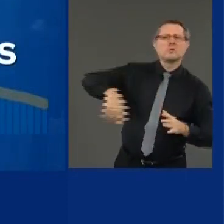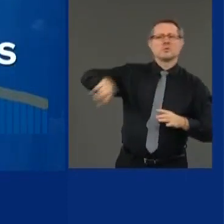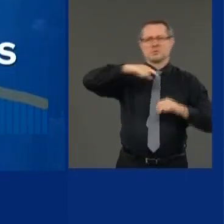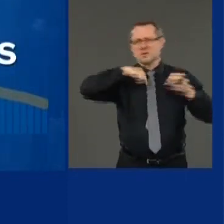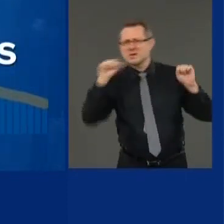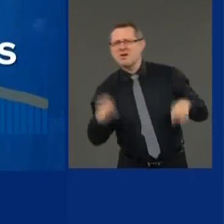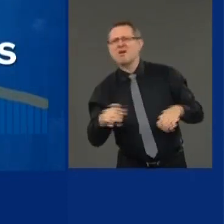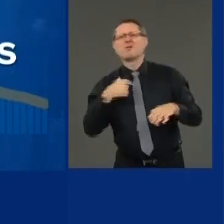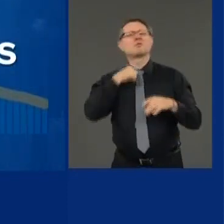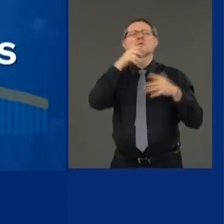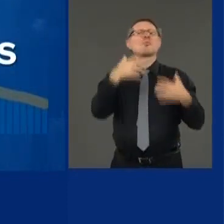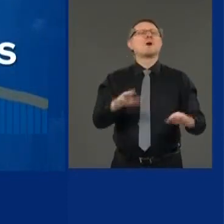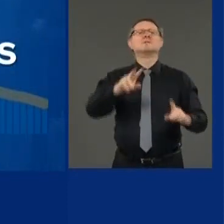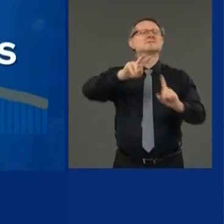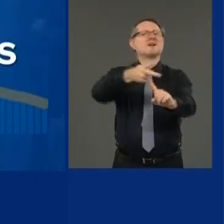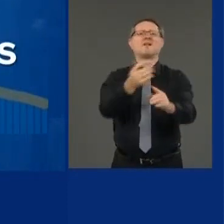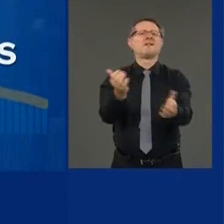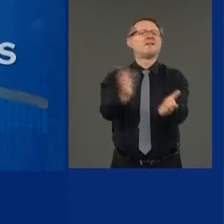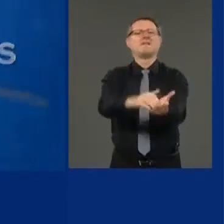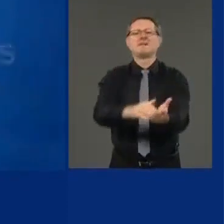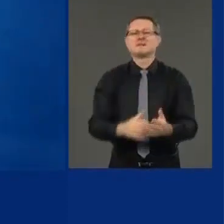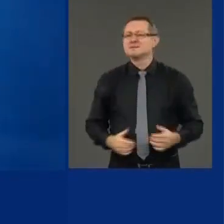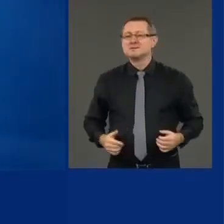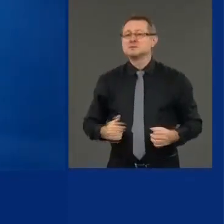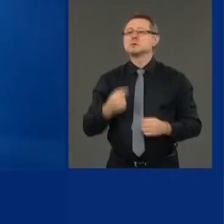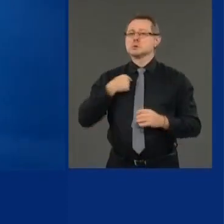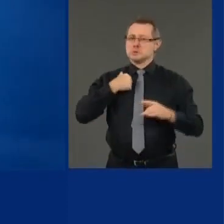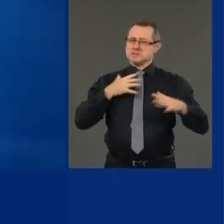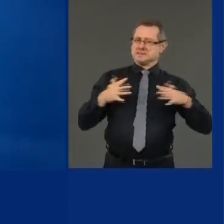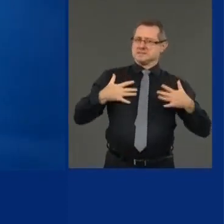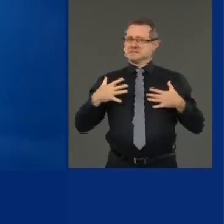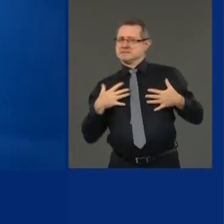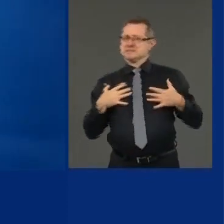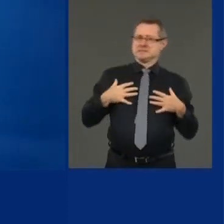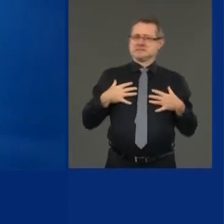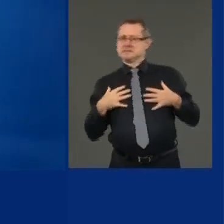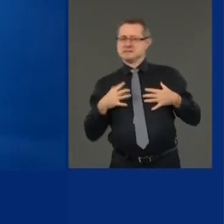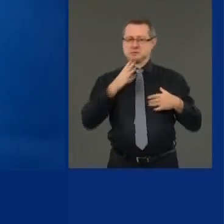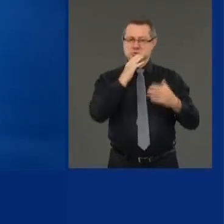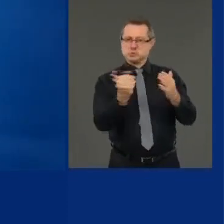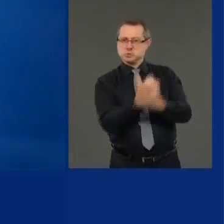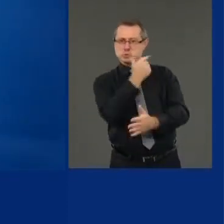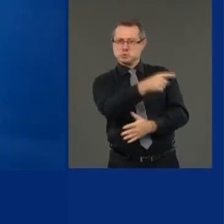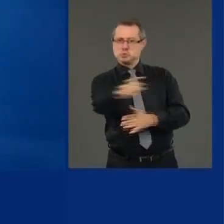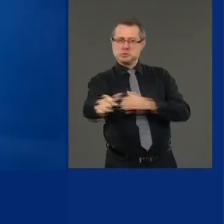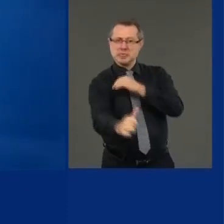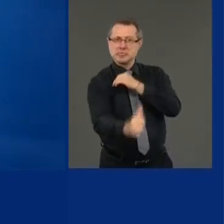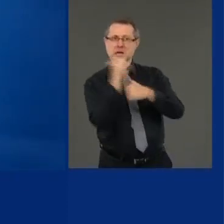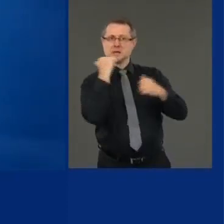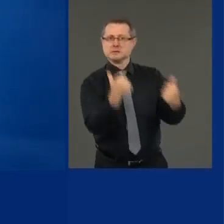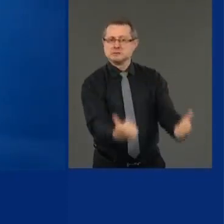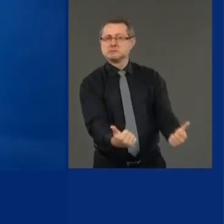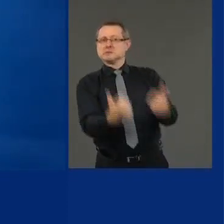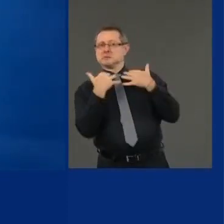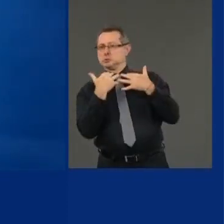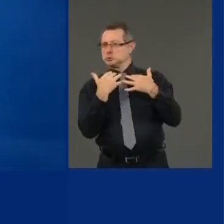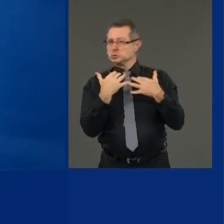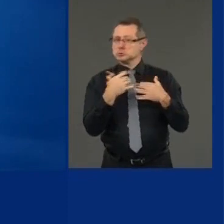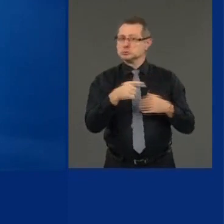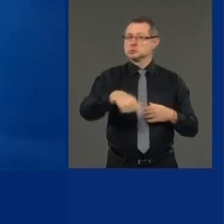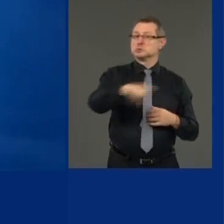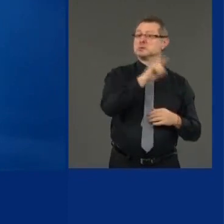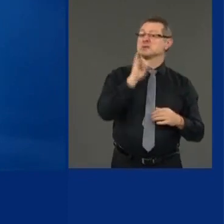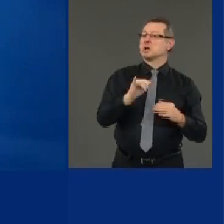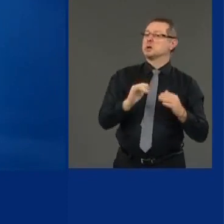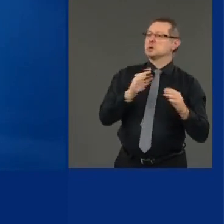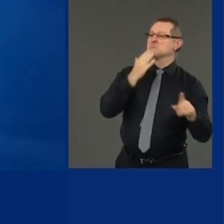we're wary of new threats that are on the horizon. And that is the bad news, is the concerning